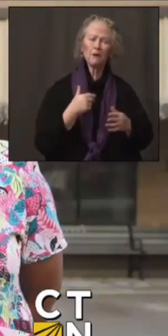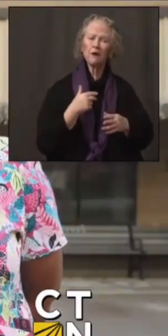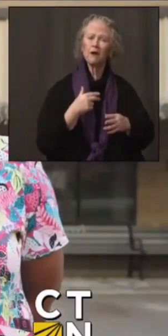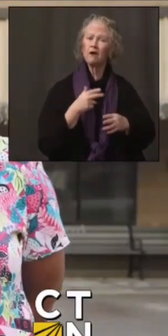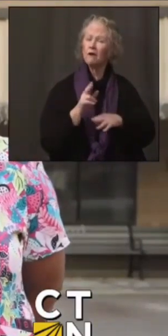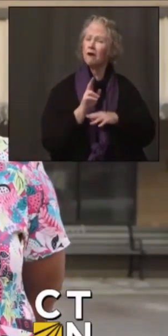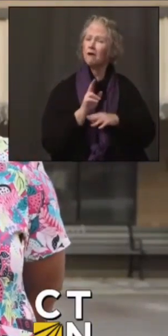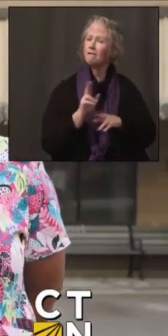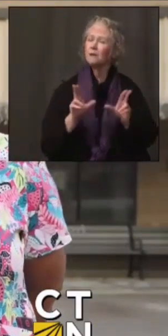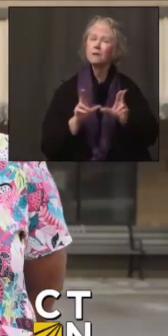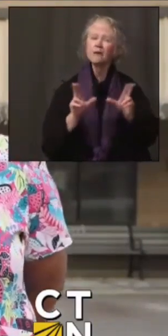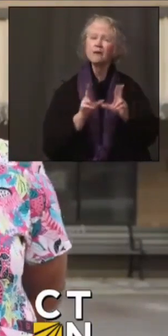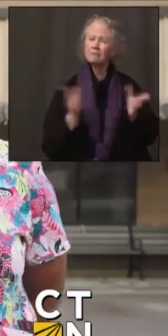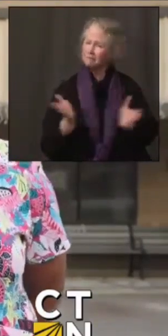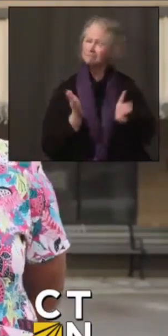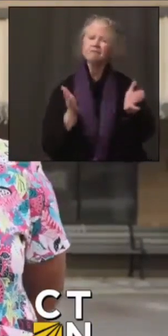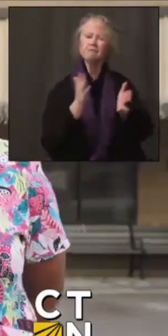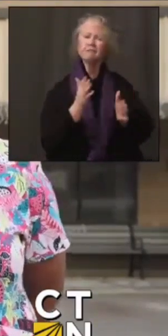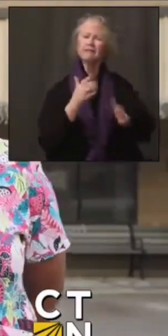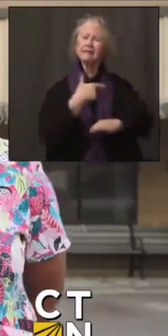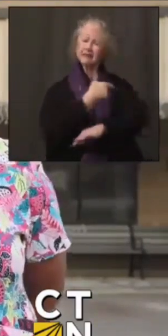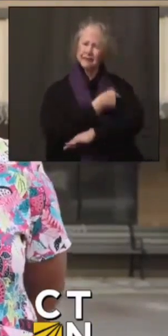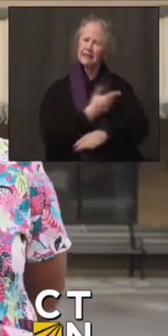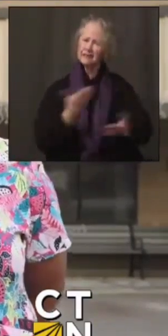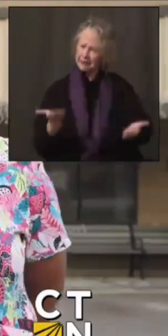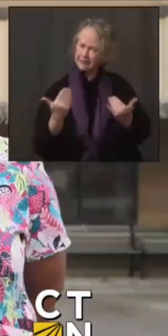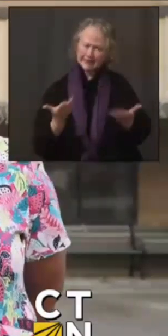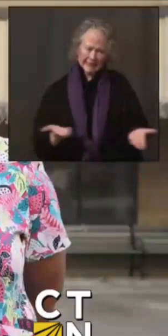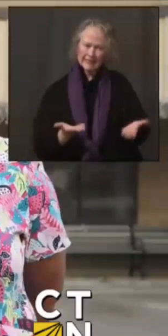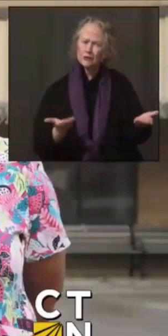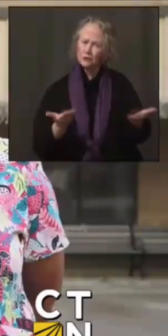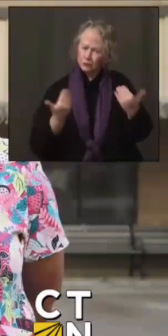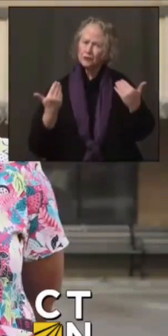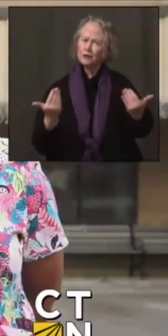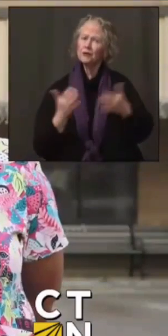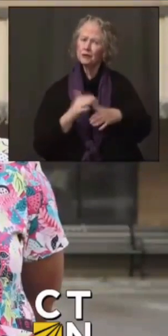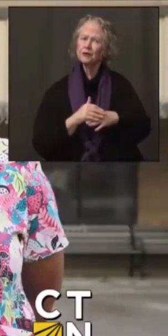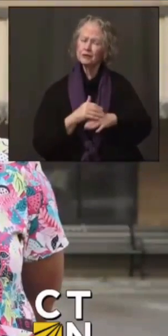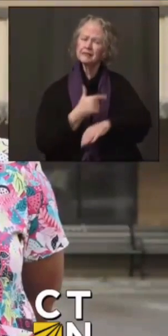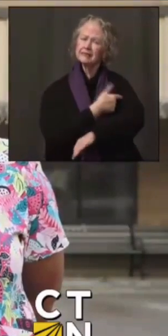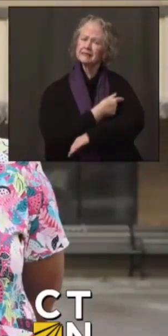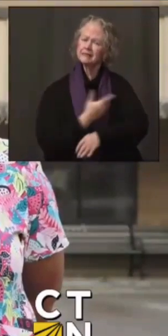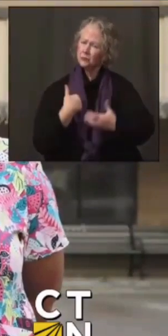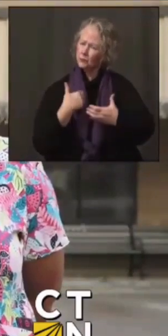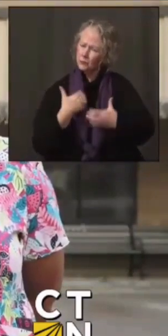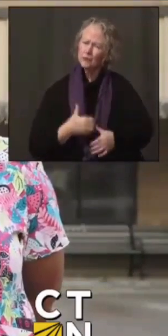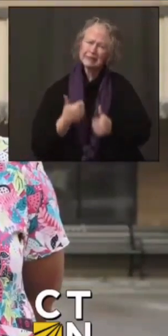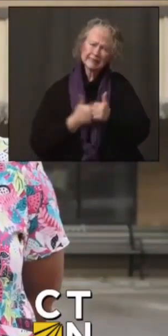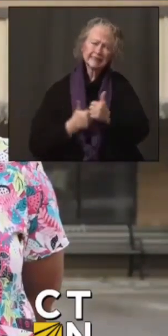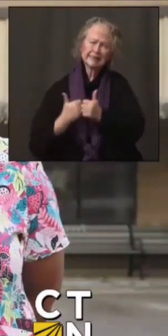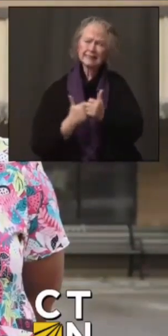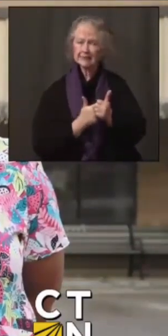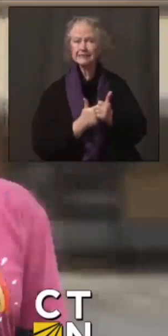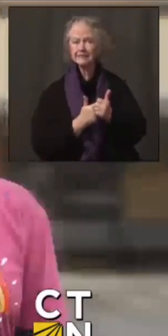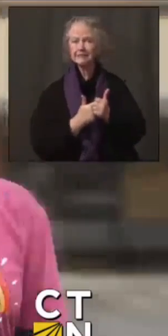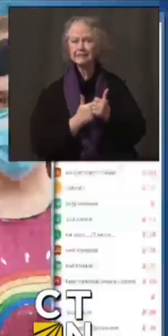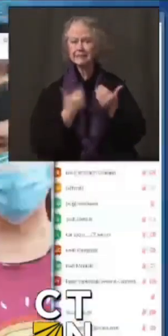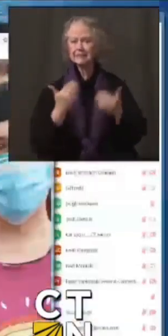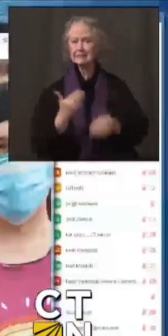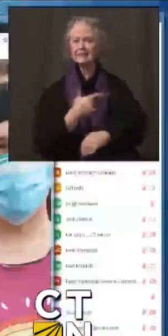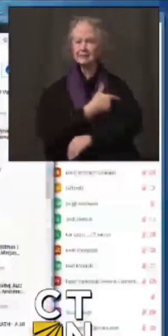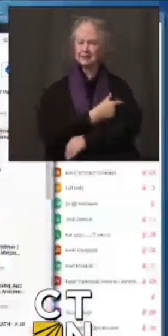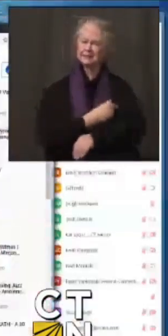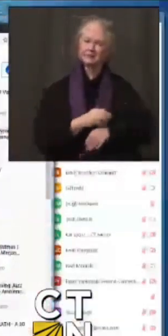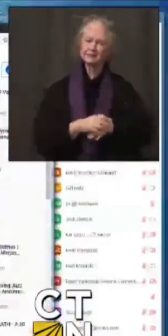a vaccine. Now it's here, and we don't want to take it. So I wish every one of us could just take it. I have